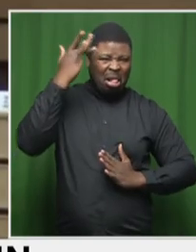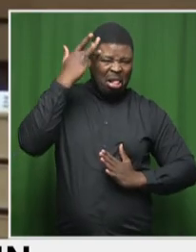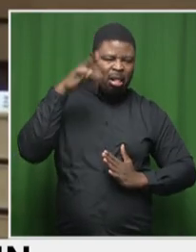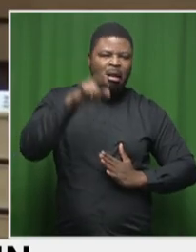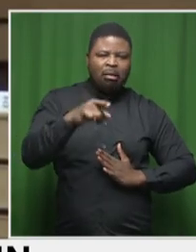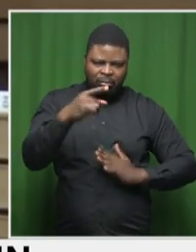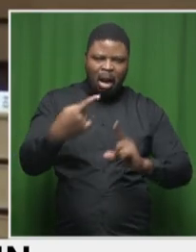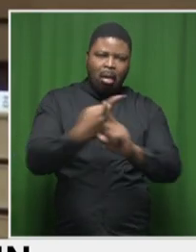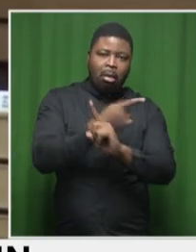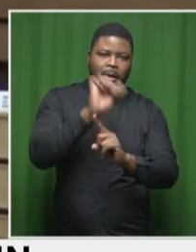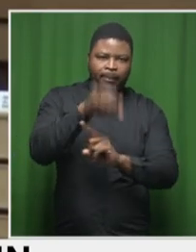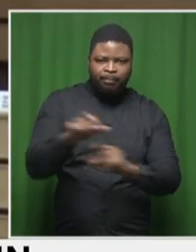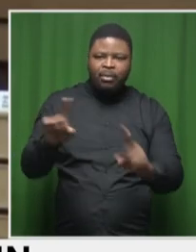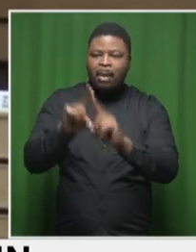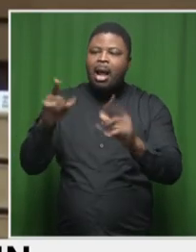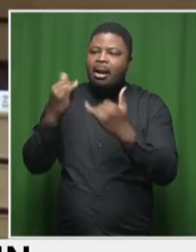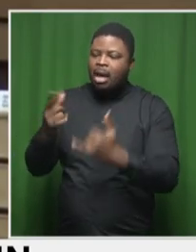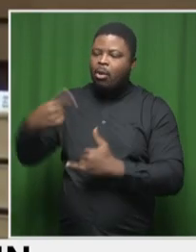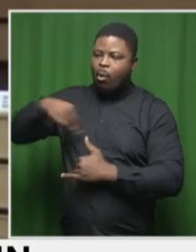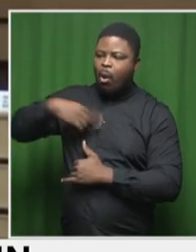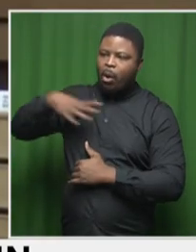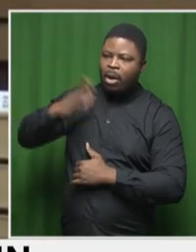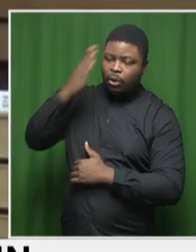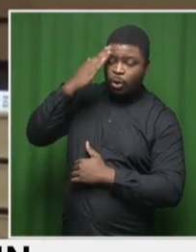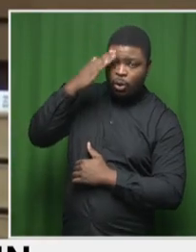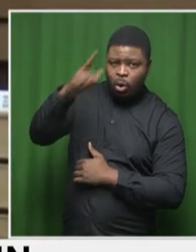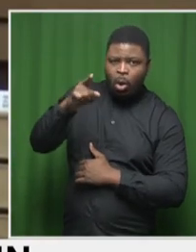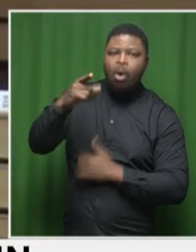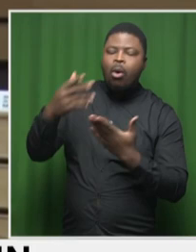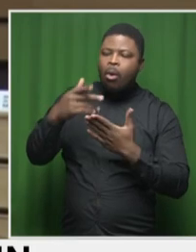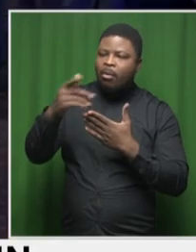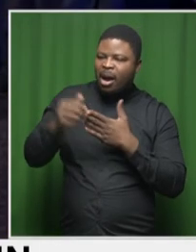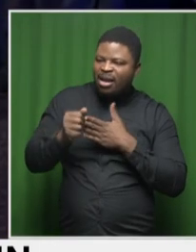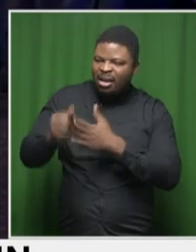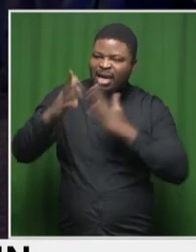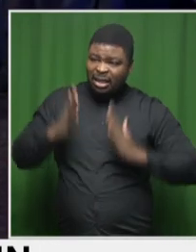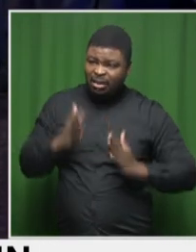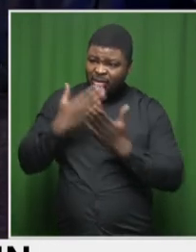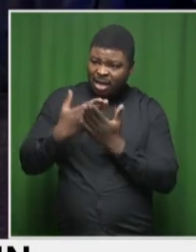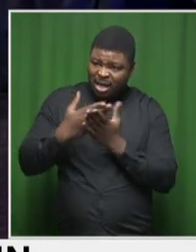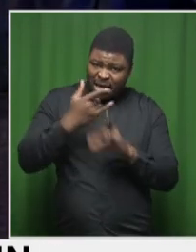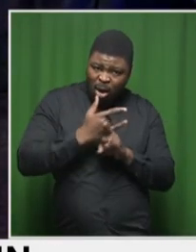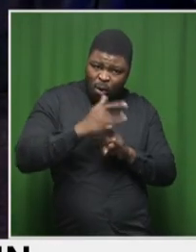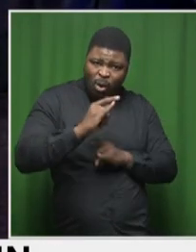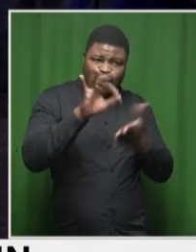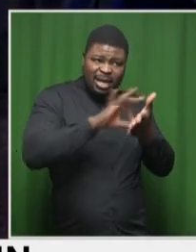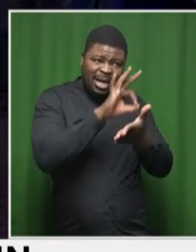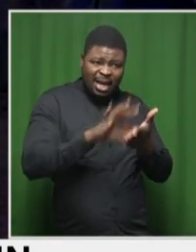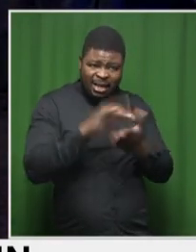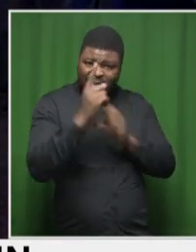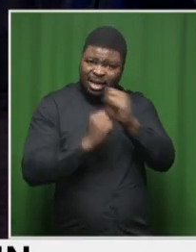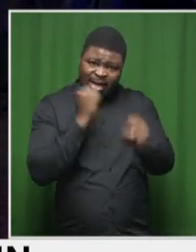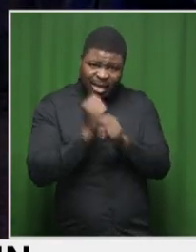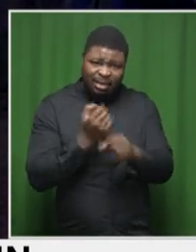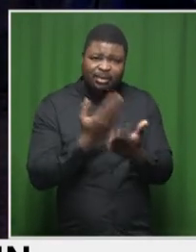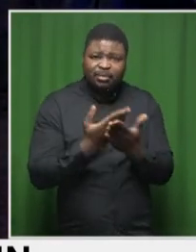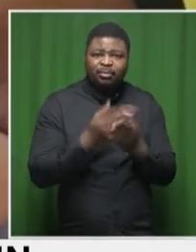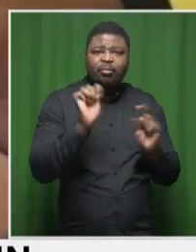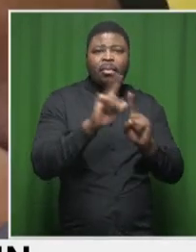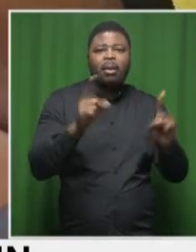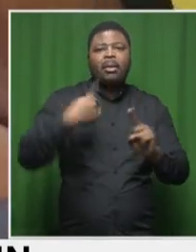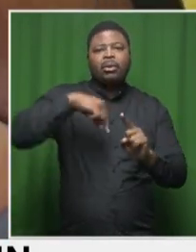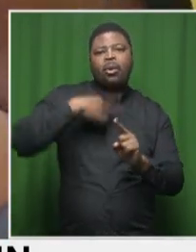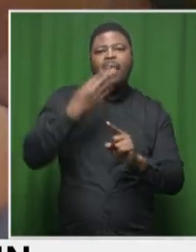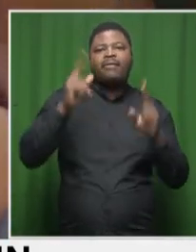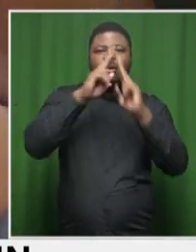stable is the provincial leadership to win over the voters in next year's elections. To discuss this further we are joined virtually by